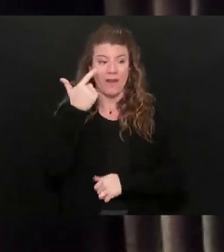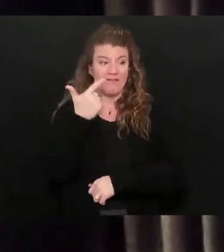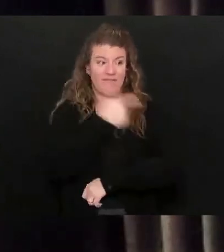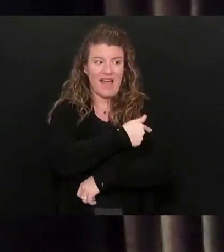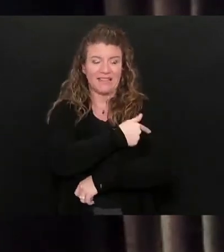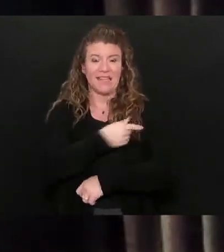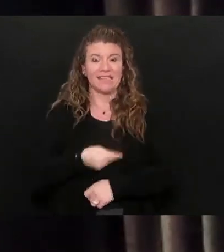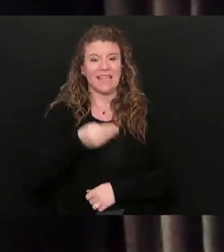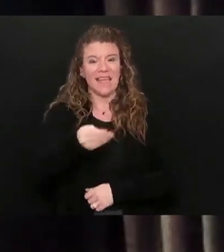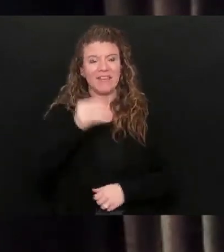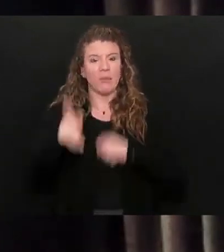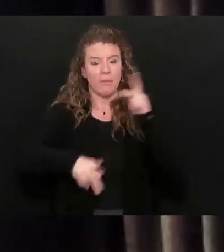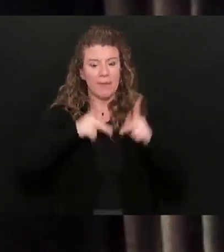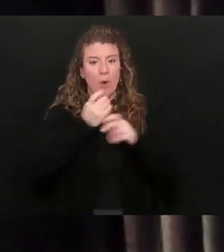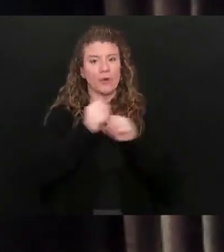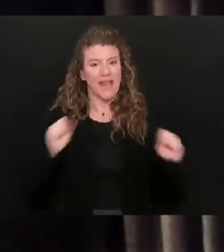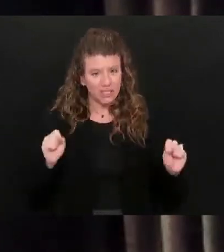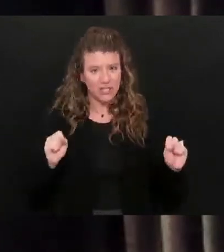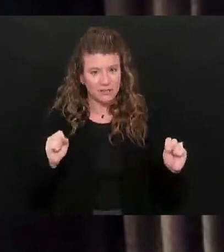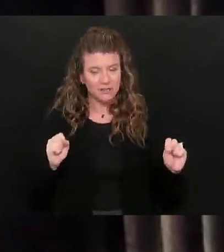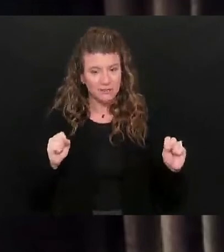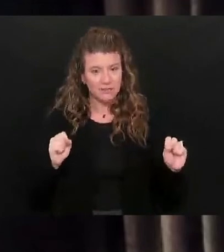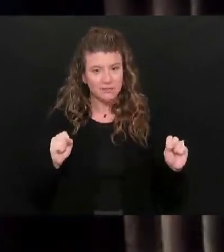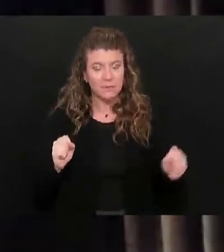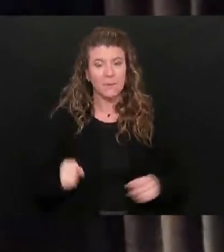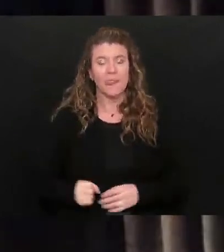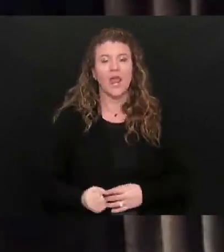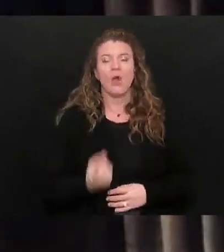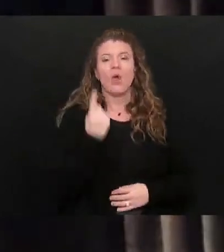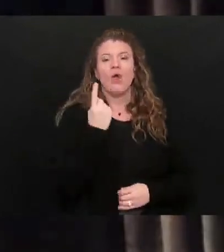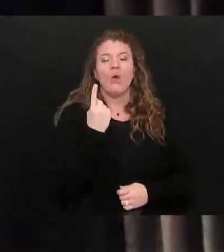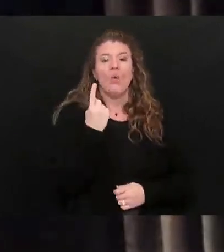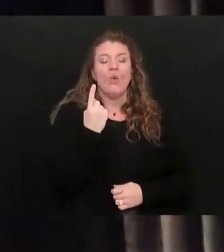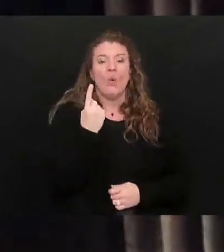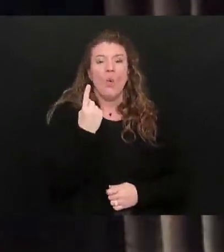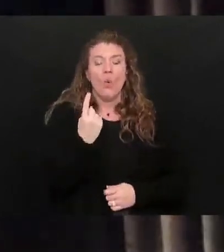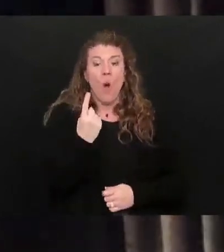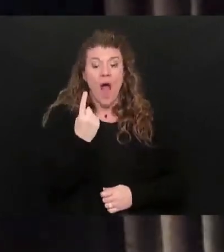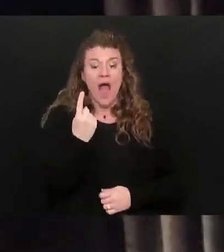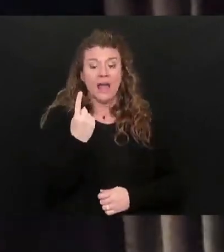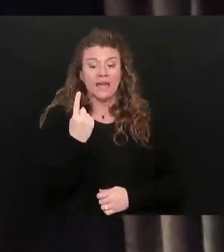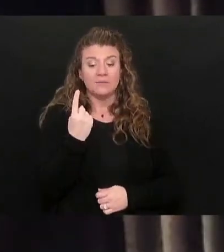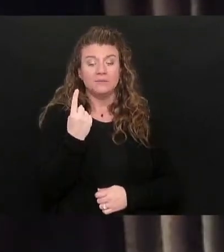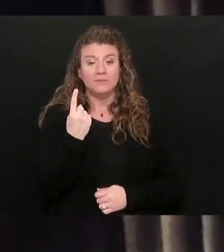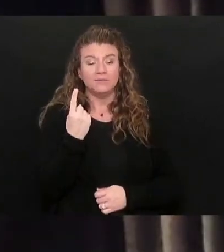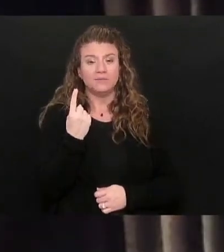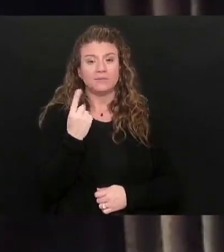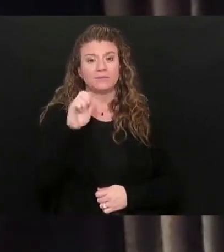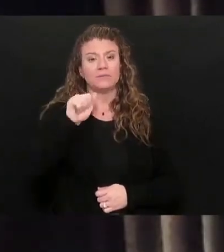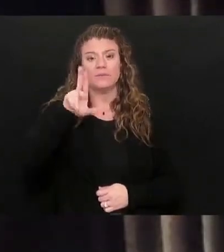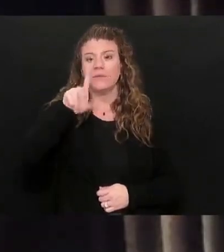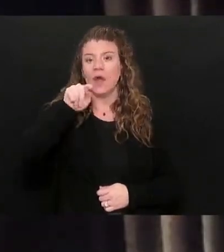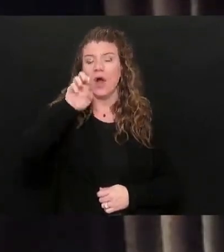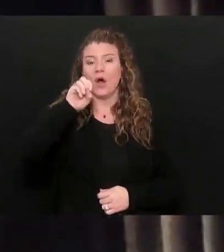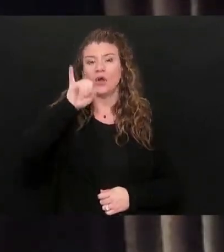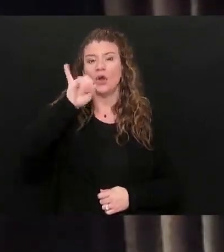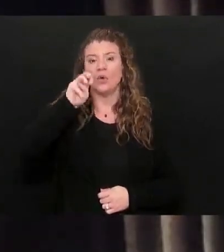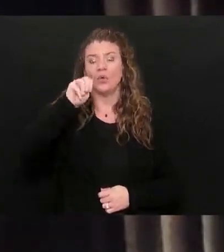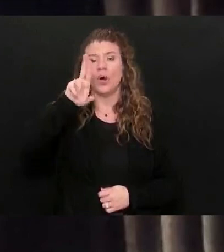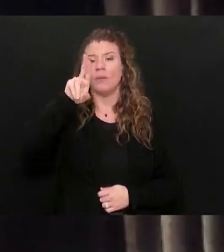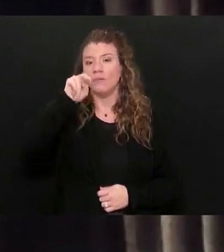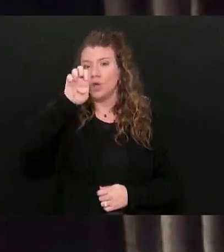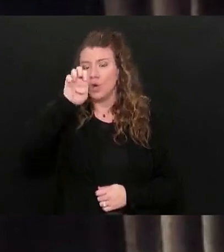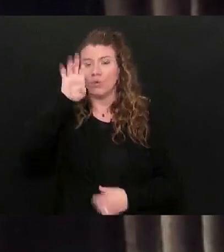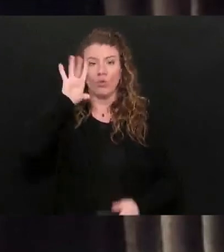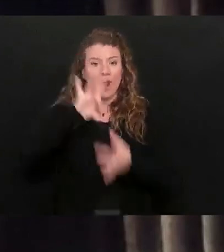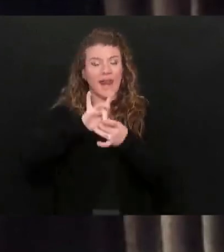people protection. The one autoimmune or immune-related